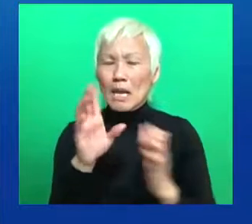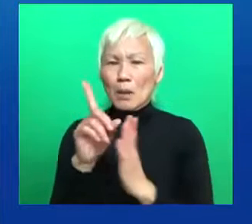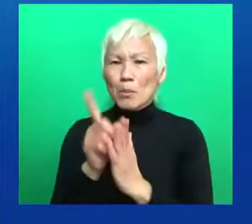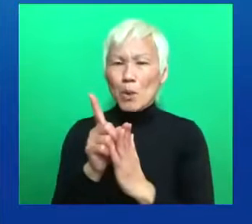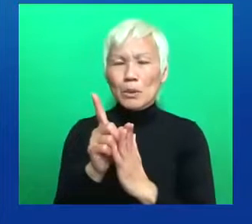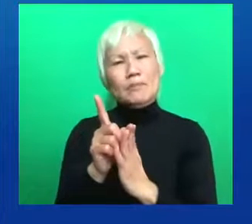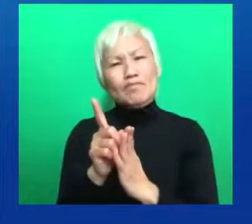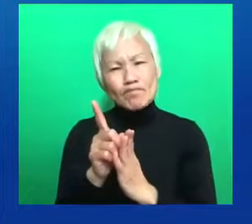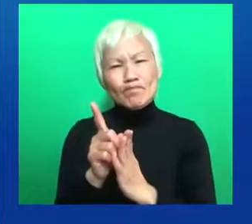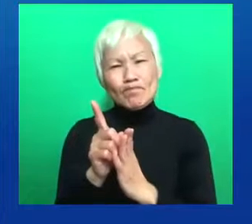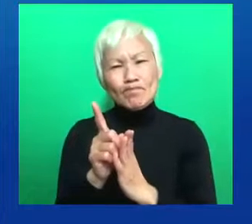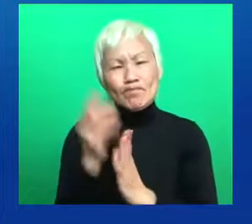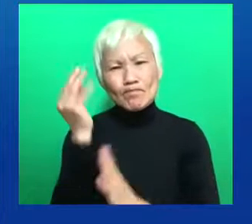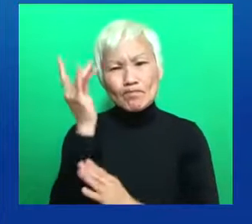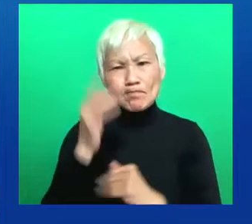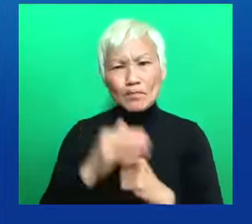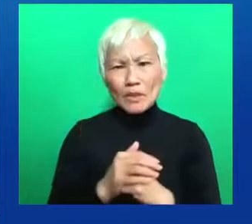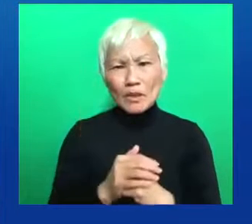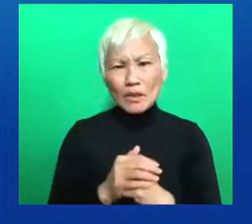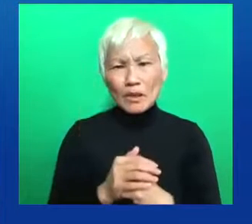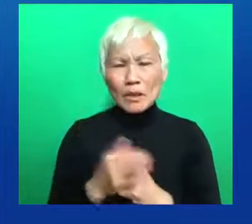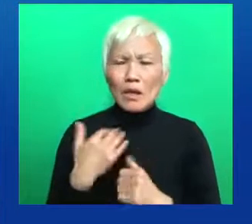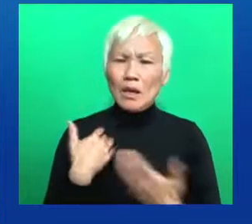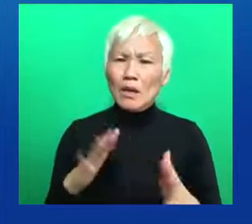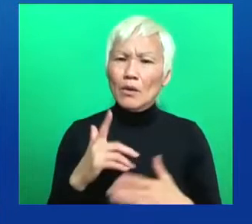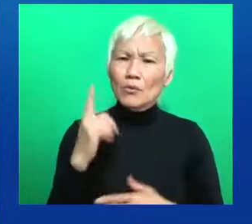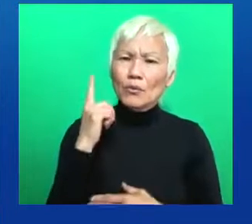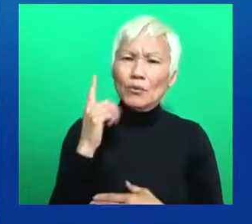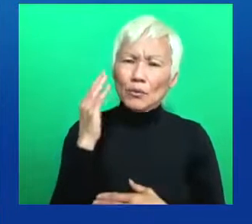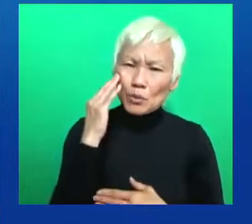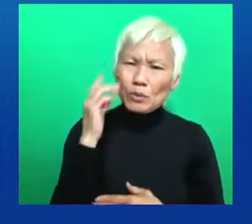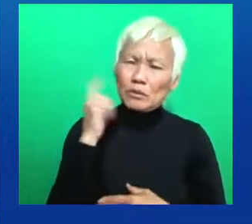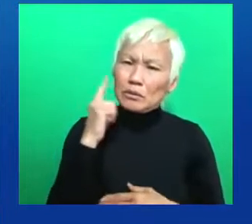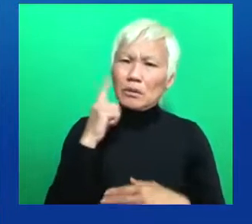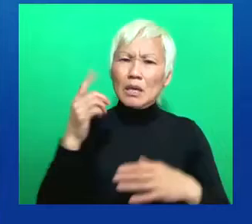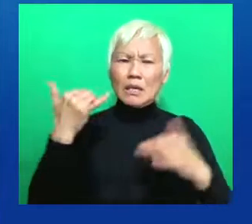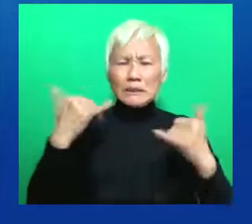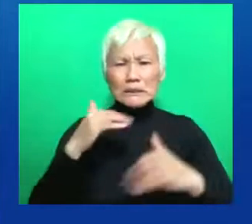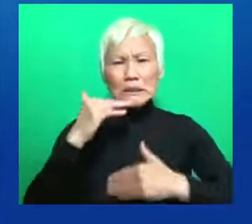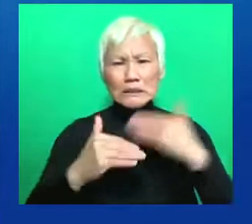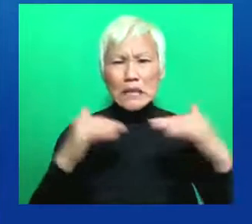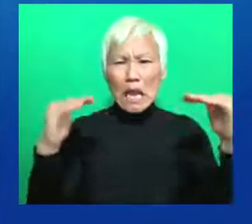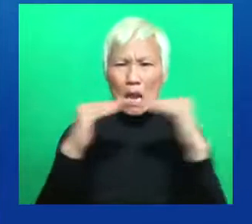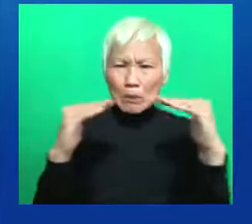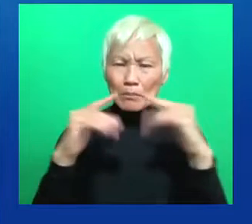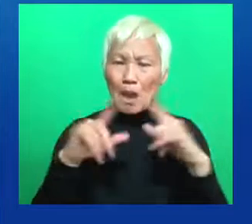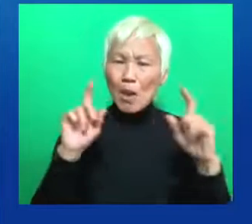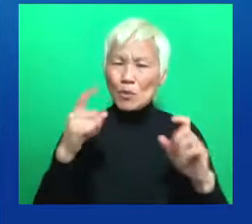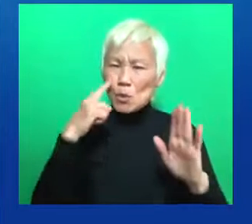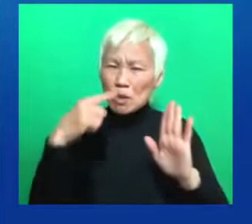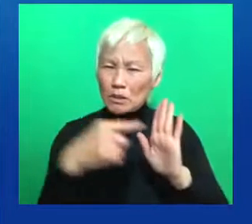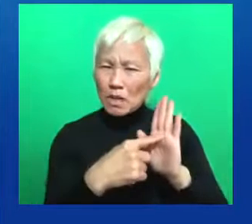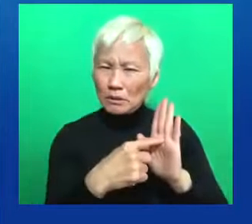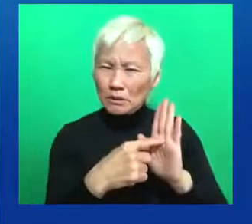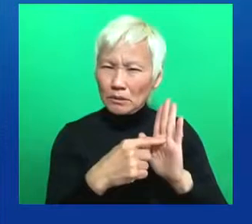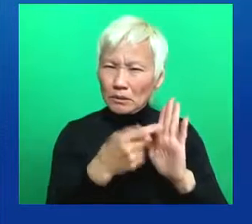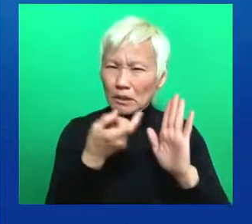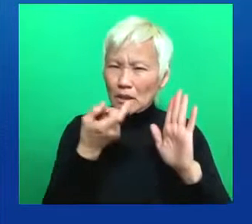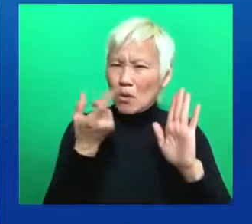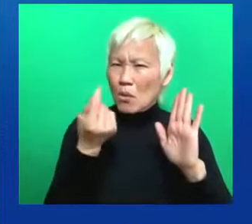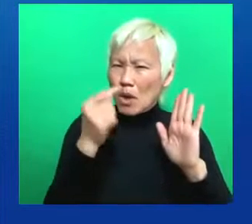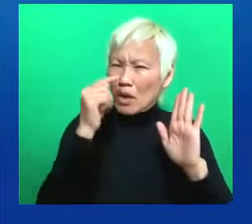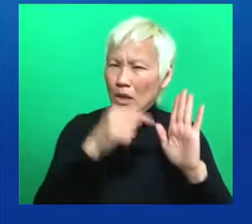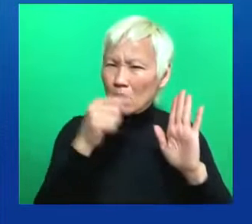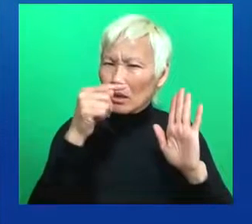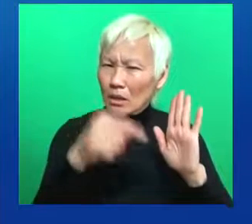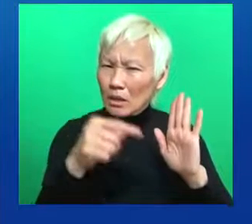progress and equity to really acknowledge these meaningful wins along the way. It matters deeply that President Biden and Vice President Harris are